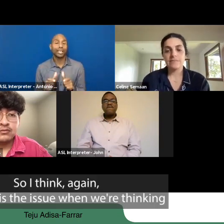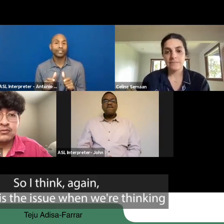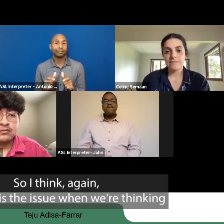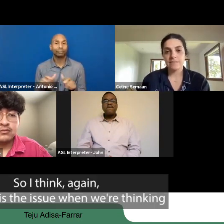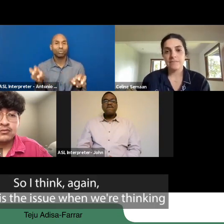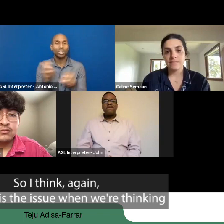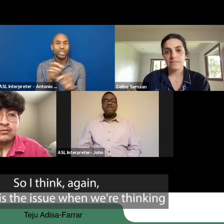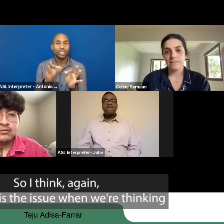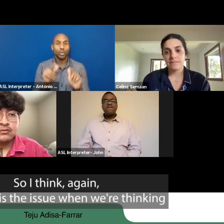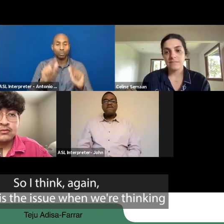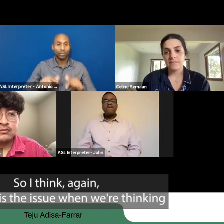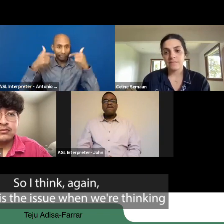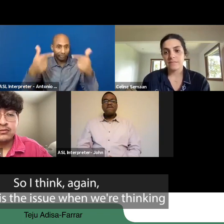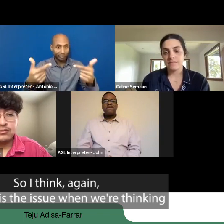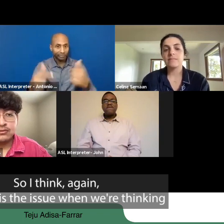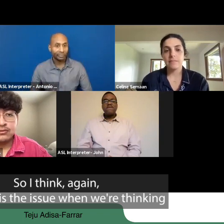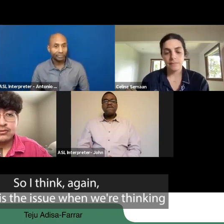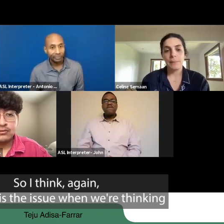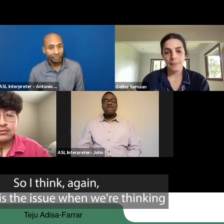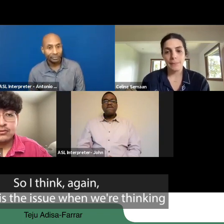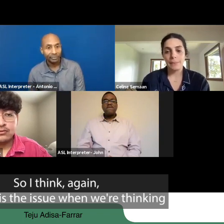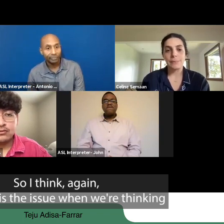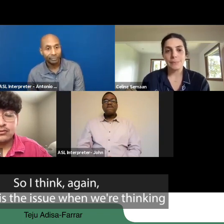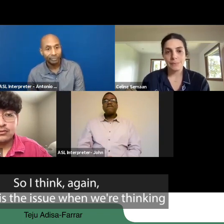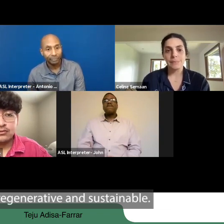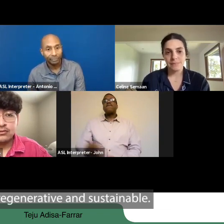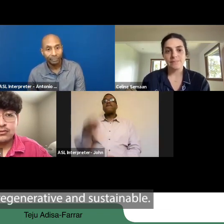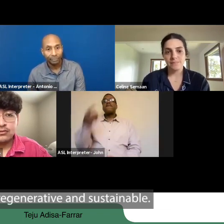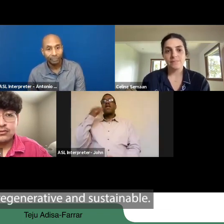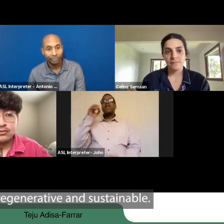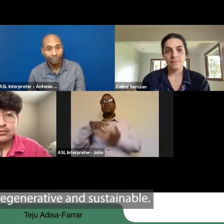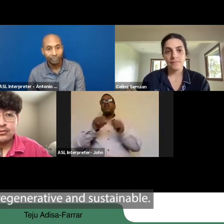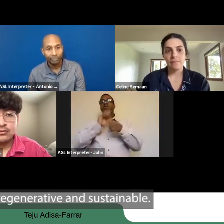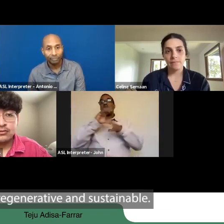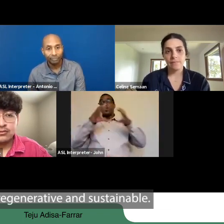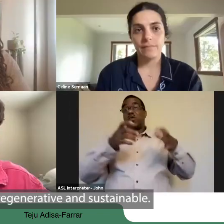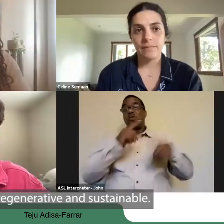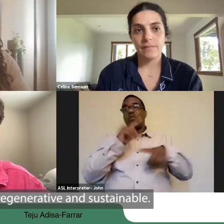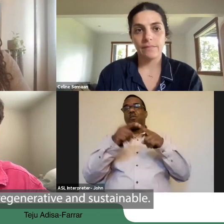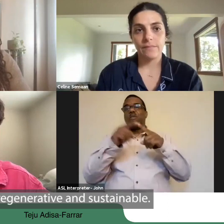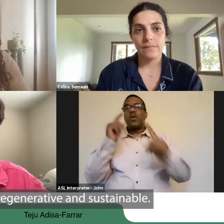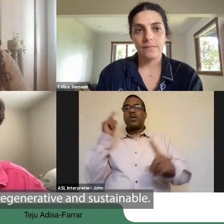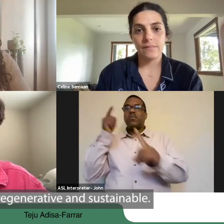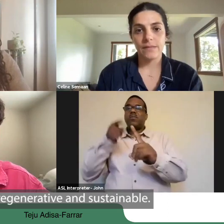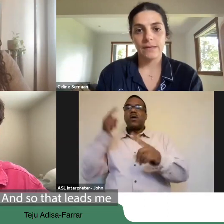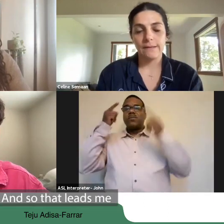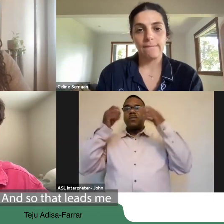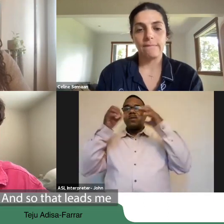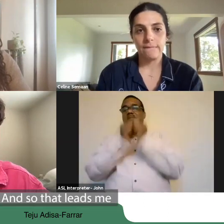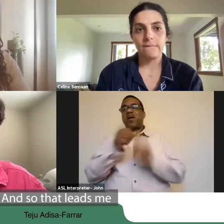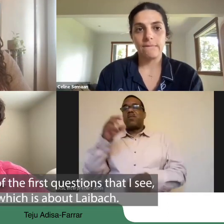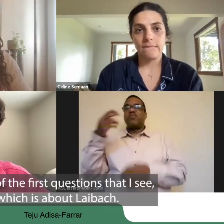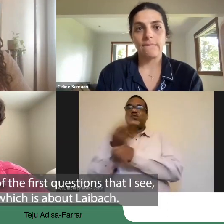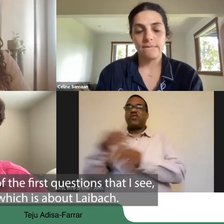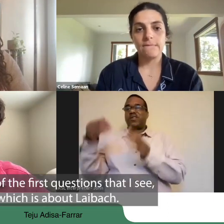So I think, again, the scale is the issue when we're thinking about regenerative and sustainable. And